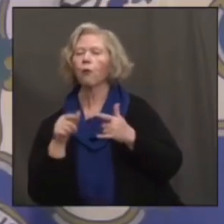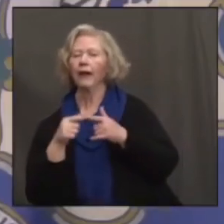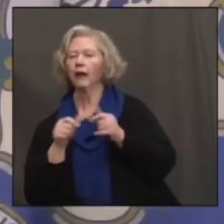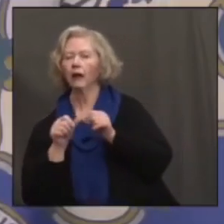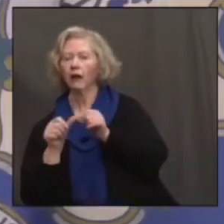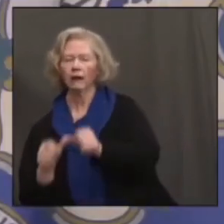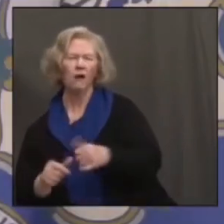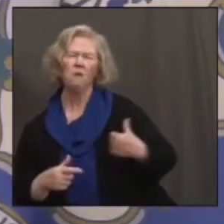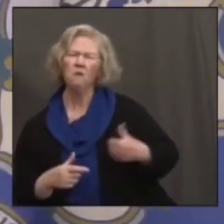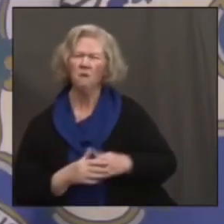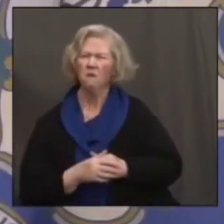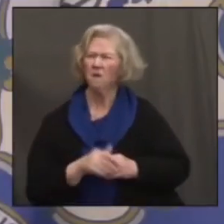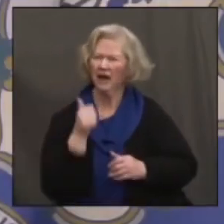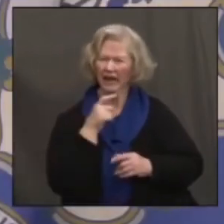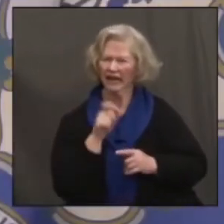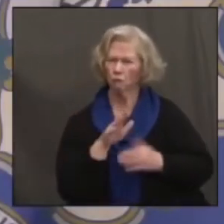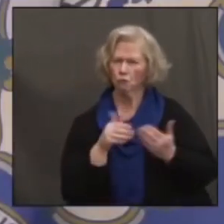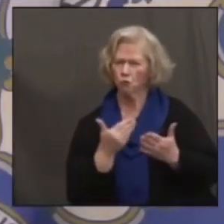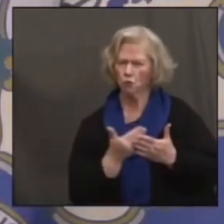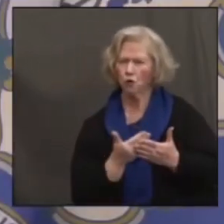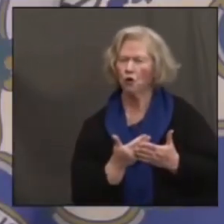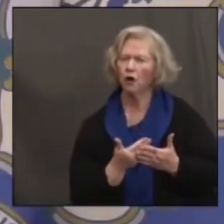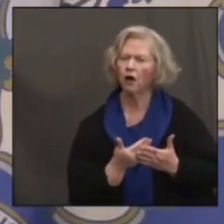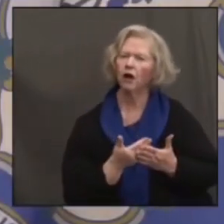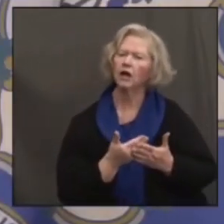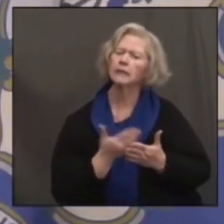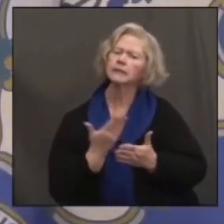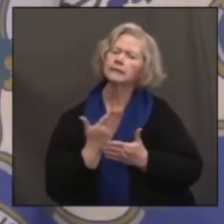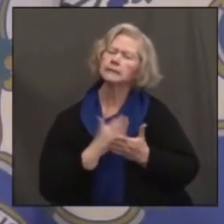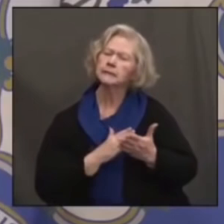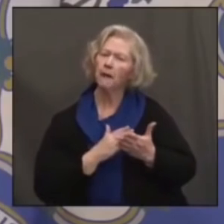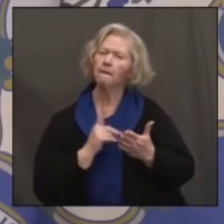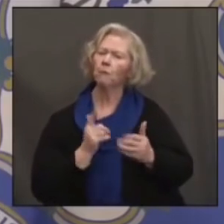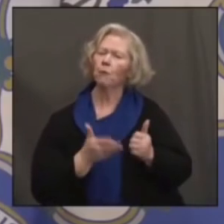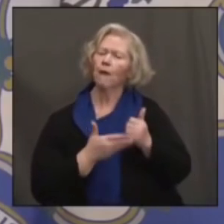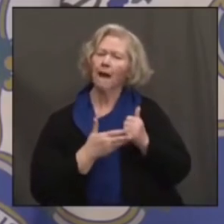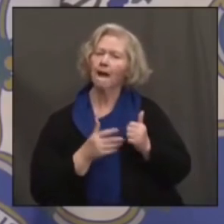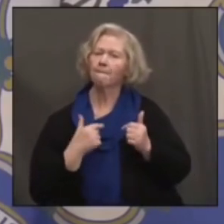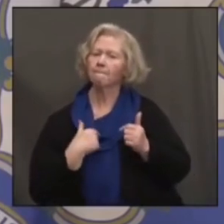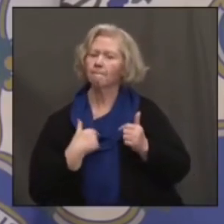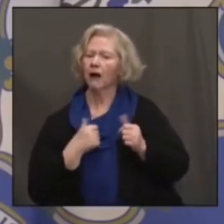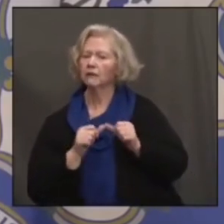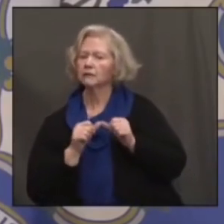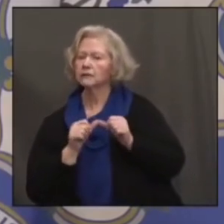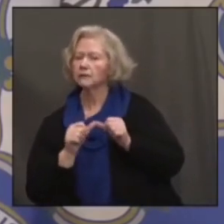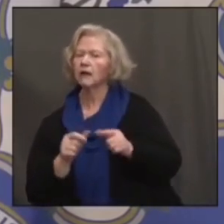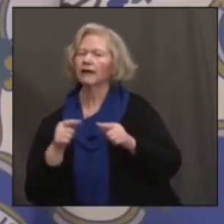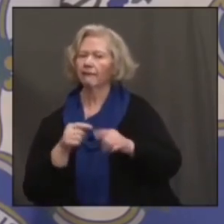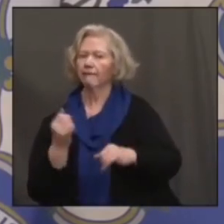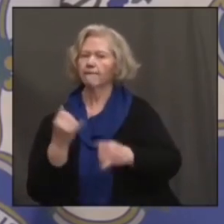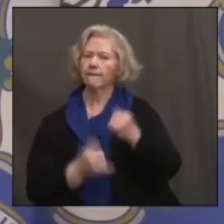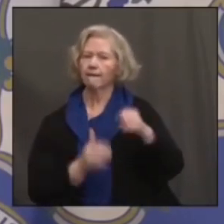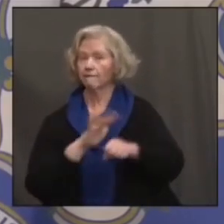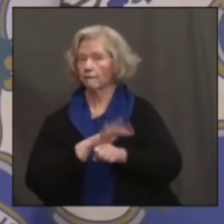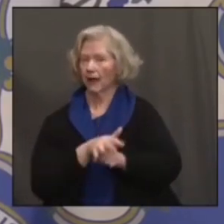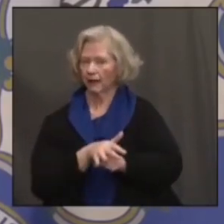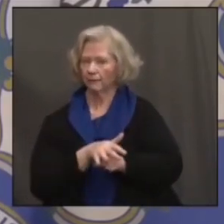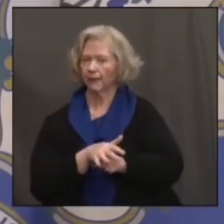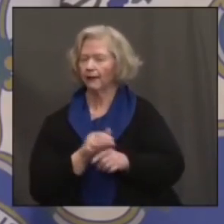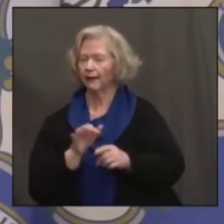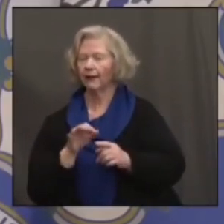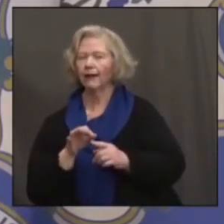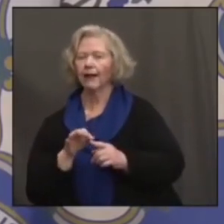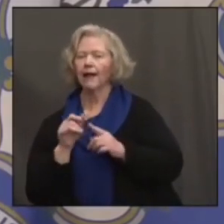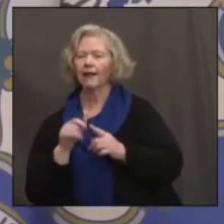No, not all of them. Just some of them that are really required to help us through the end of this pandemic. I think I talked about the emergency